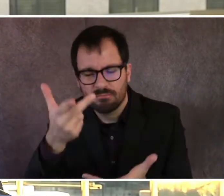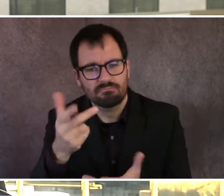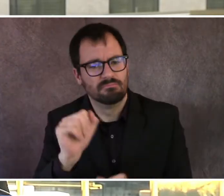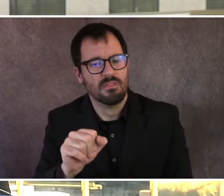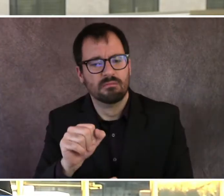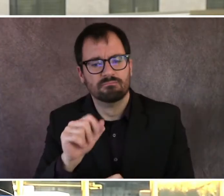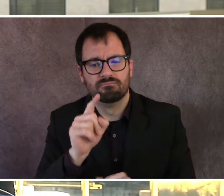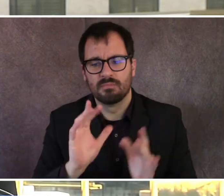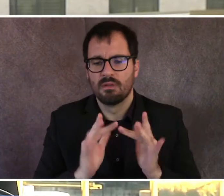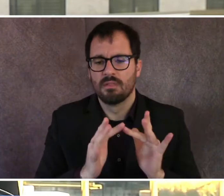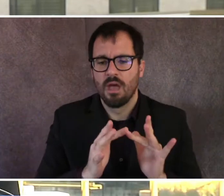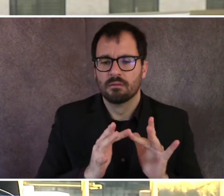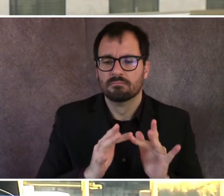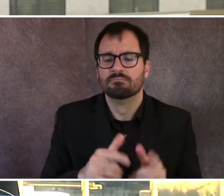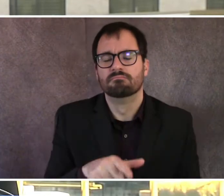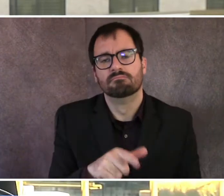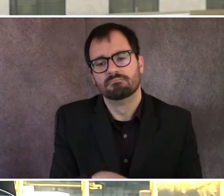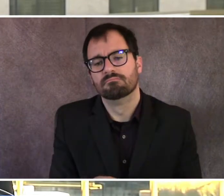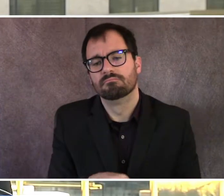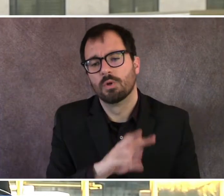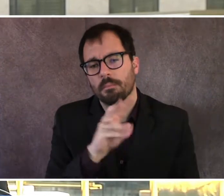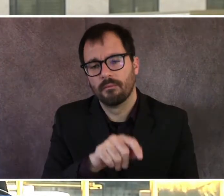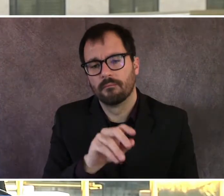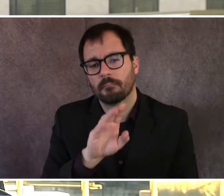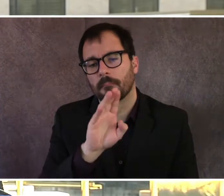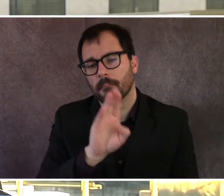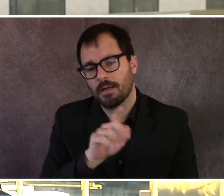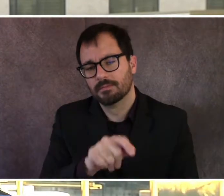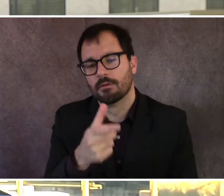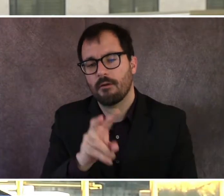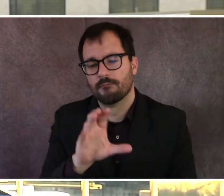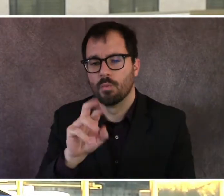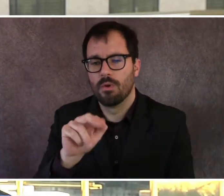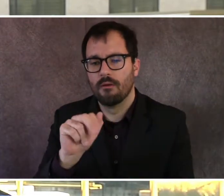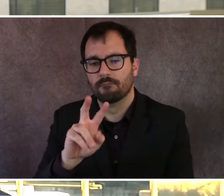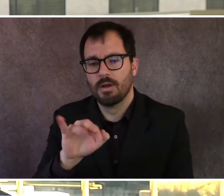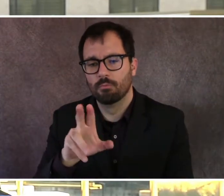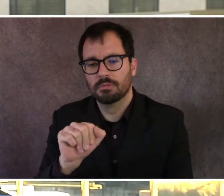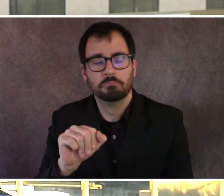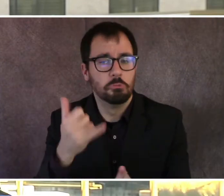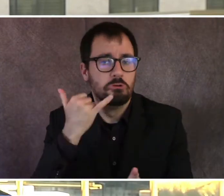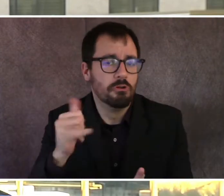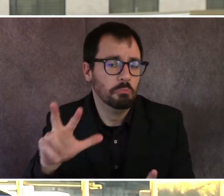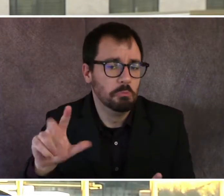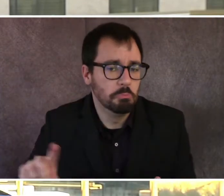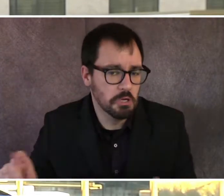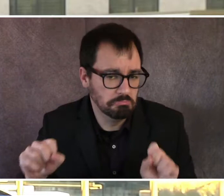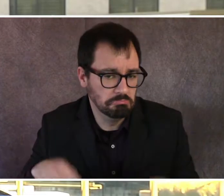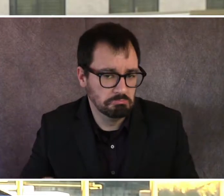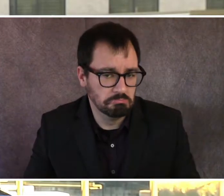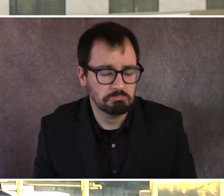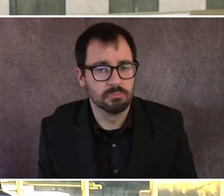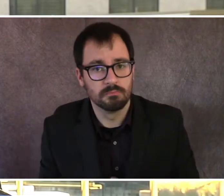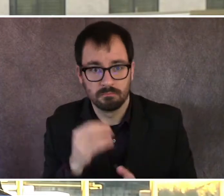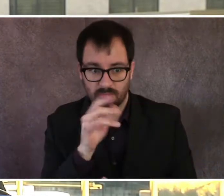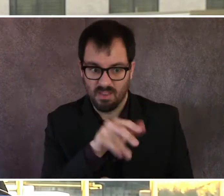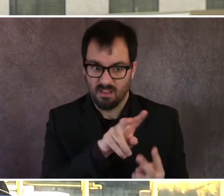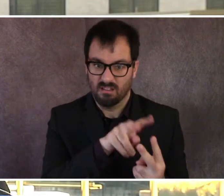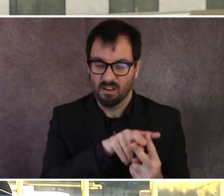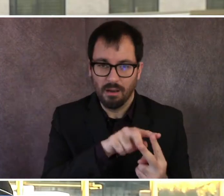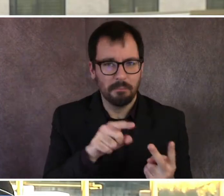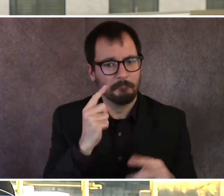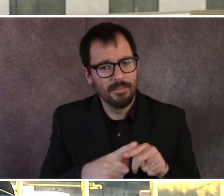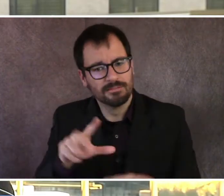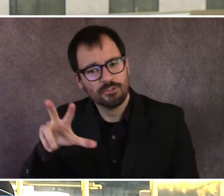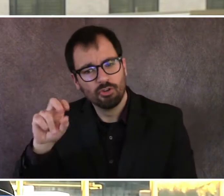311 to learn more about these sites, as well as the 30 additional testing sites we have in Boston. So it's the two mobile sites plus the 30 additional